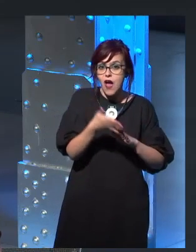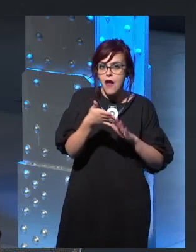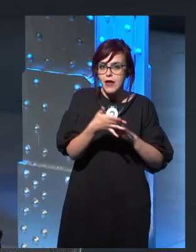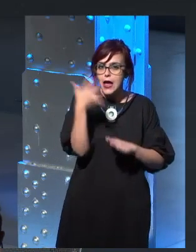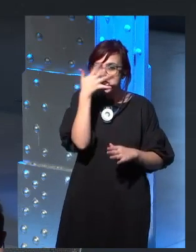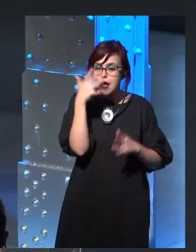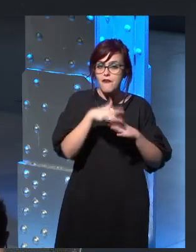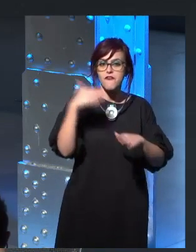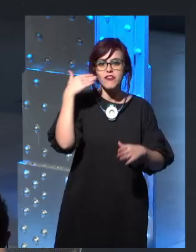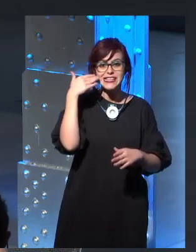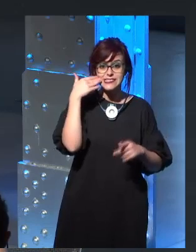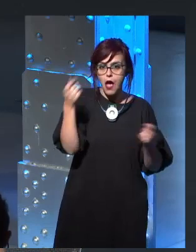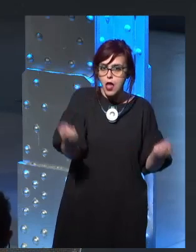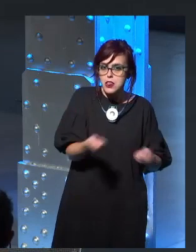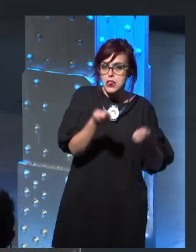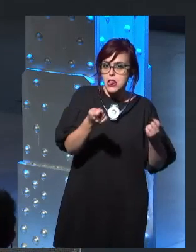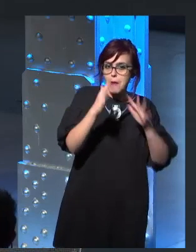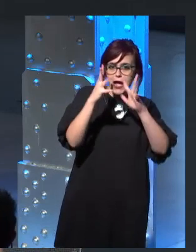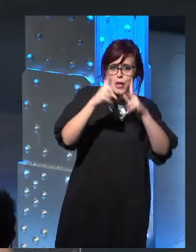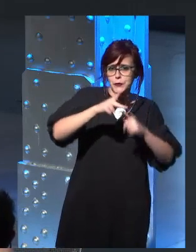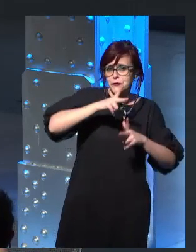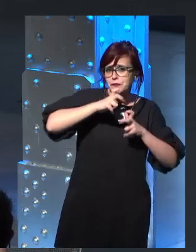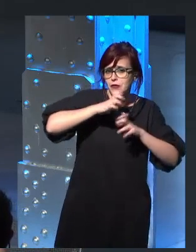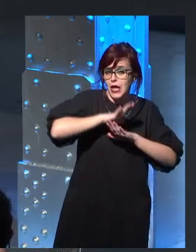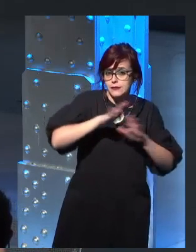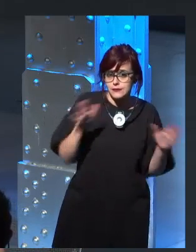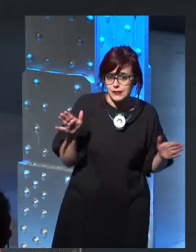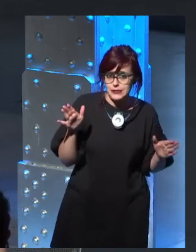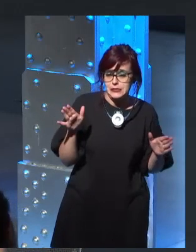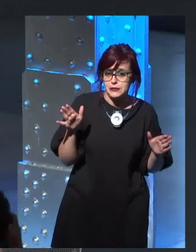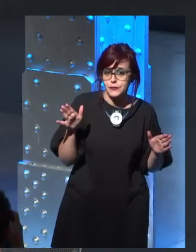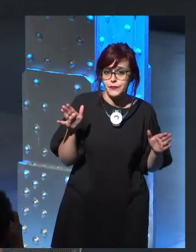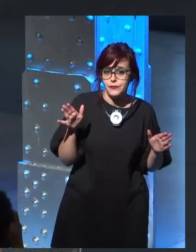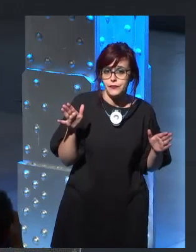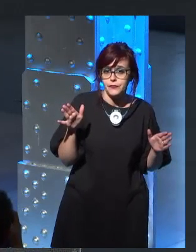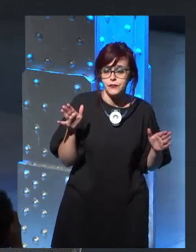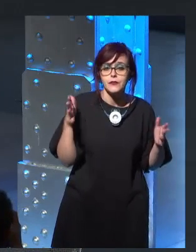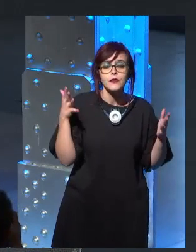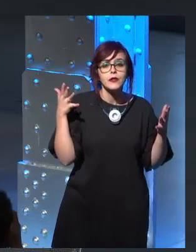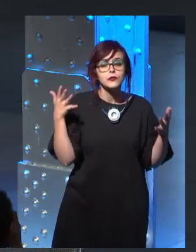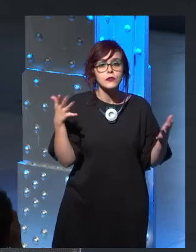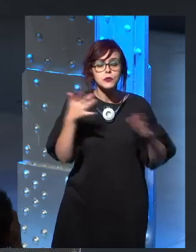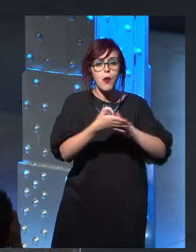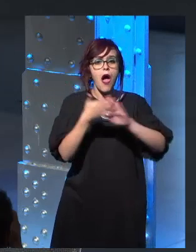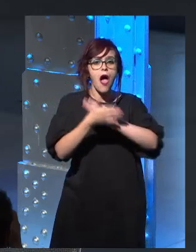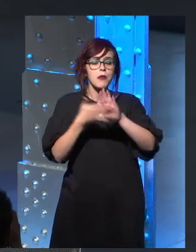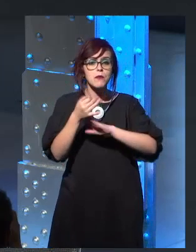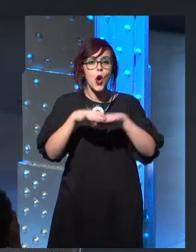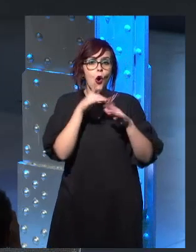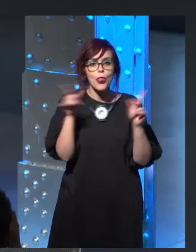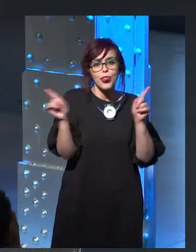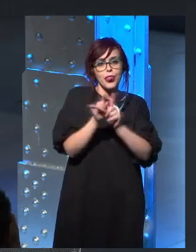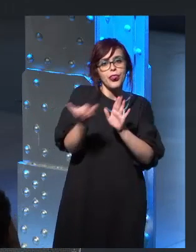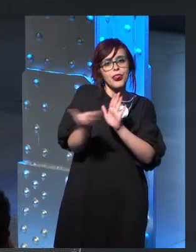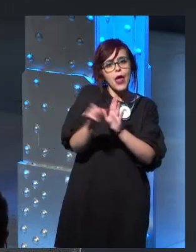talk to it. I imagine that maybe he, he talks to people around him more, but it's not like he mails us and says, here's an update, I've written